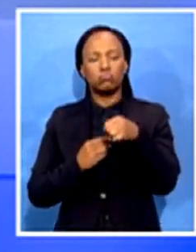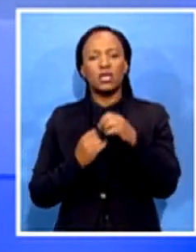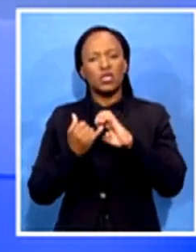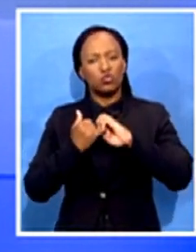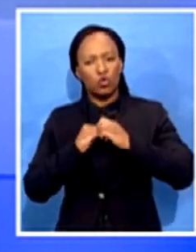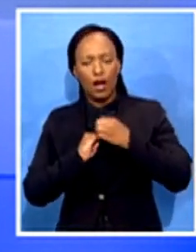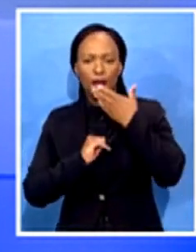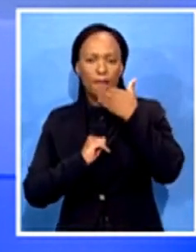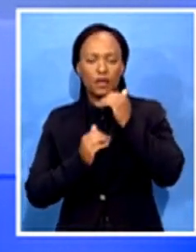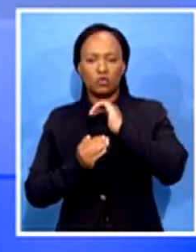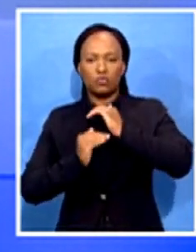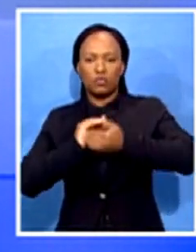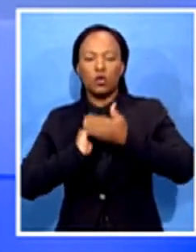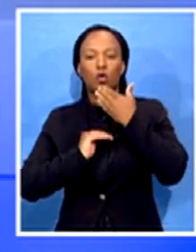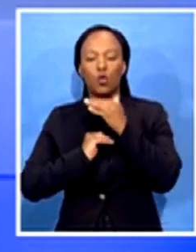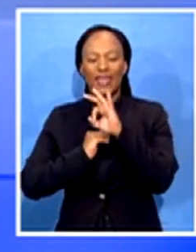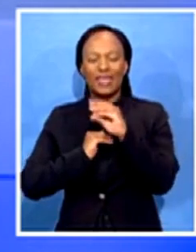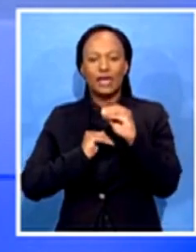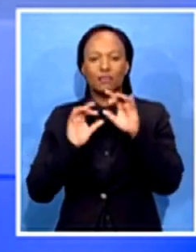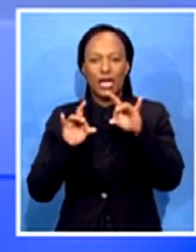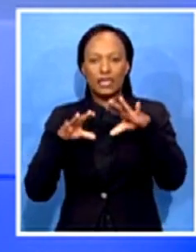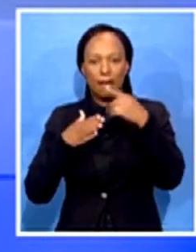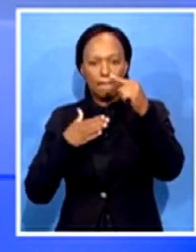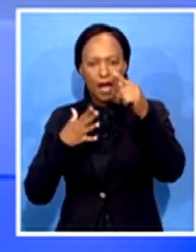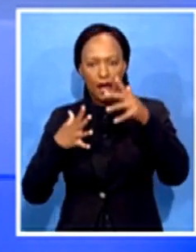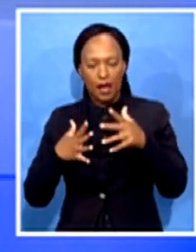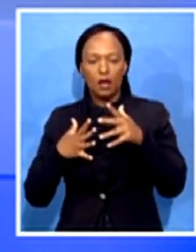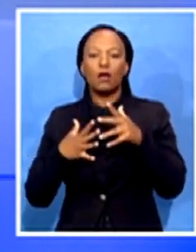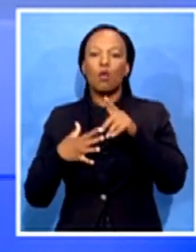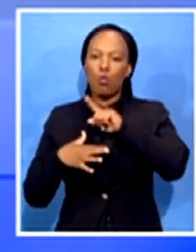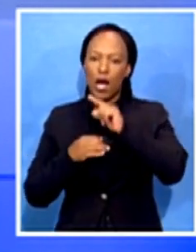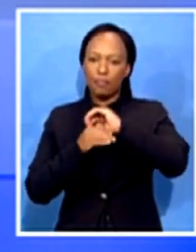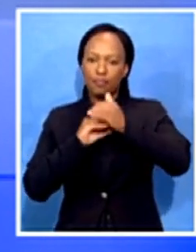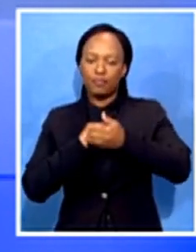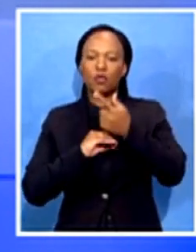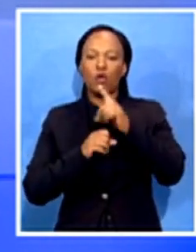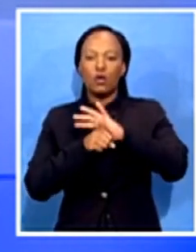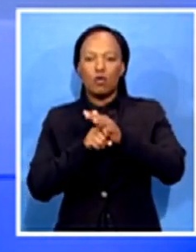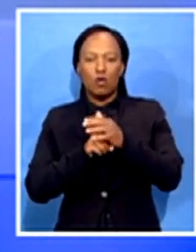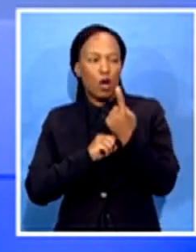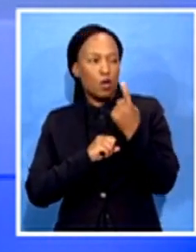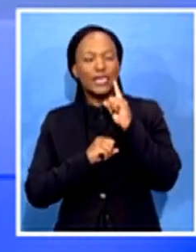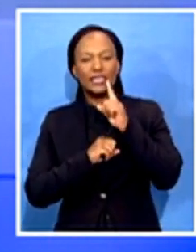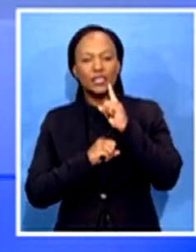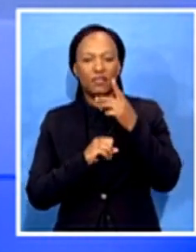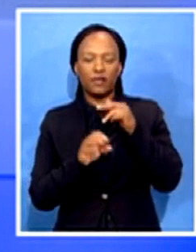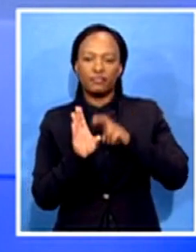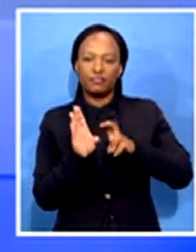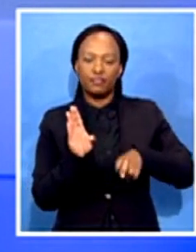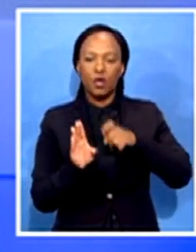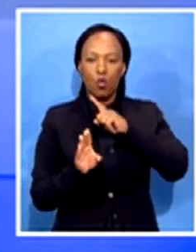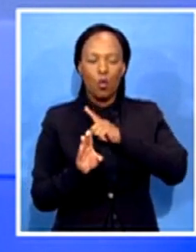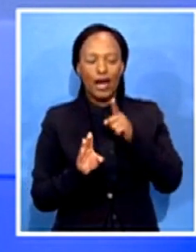markers against COVID-19. So far, one teacher has pulled out after testing positive for COVID-19 in the province.